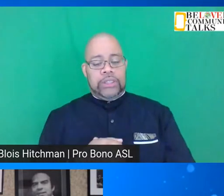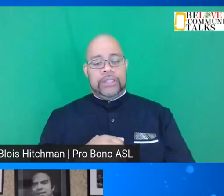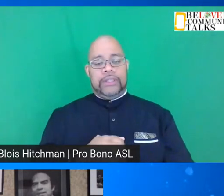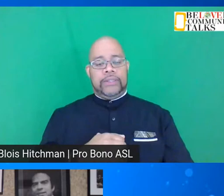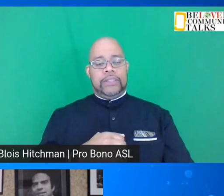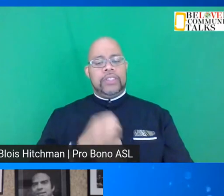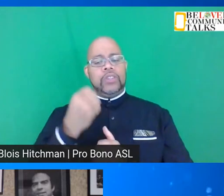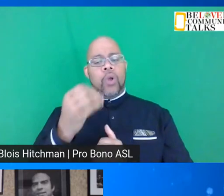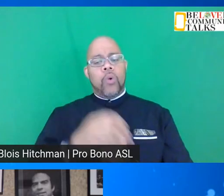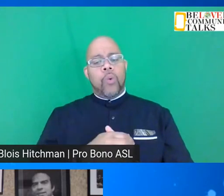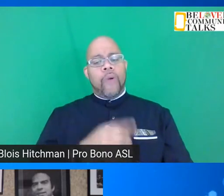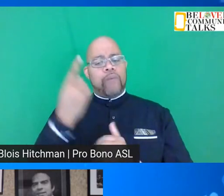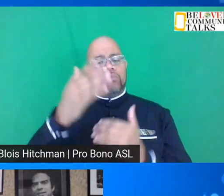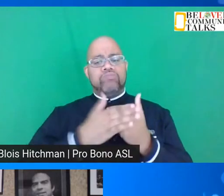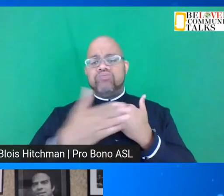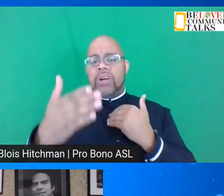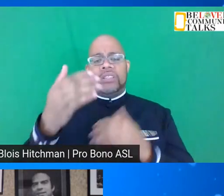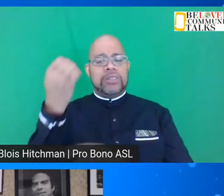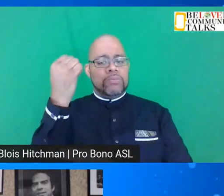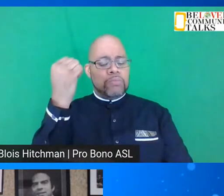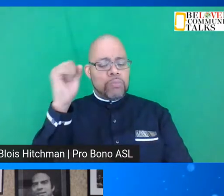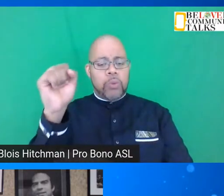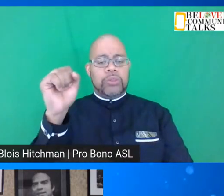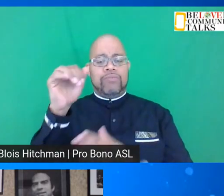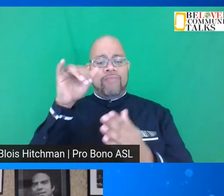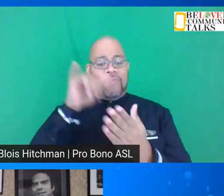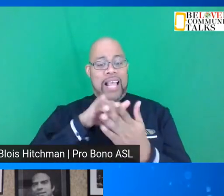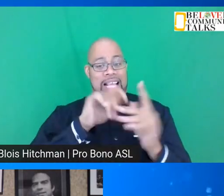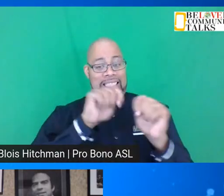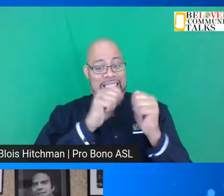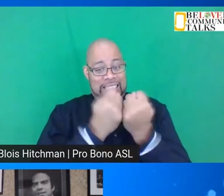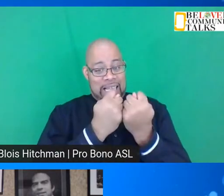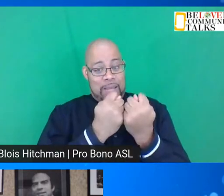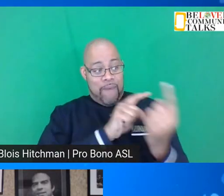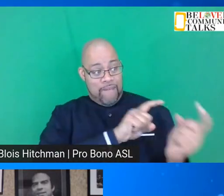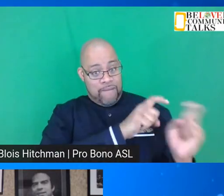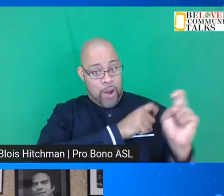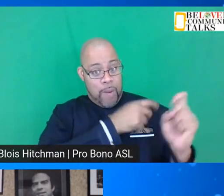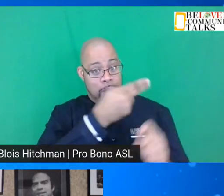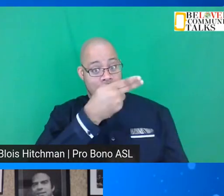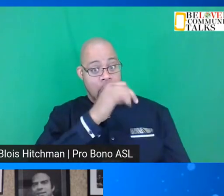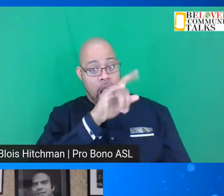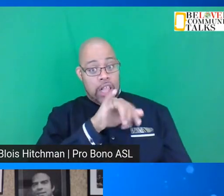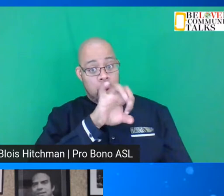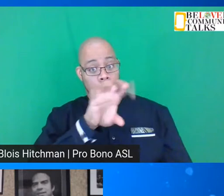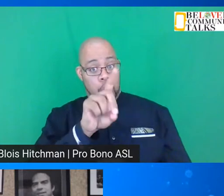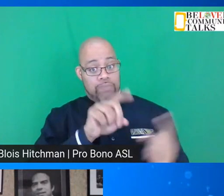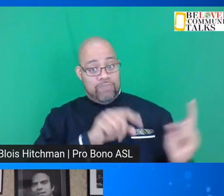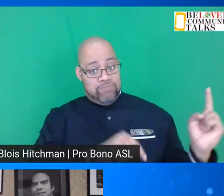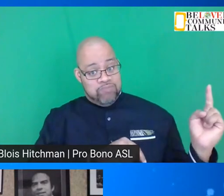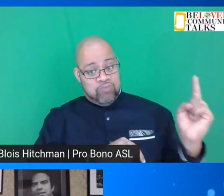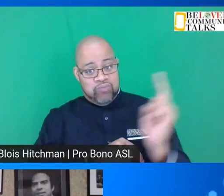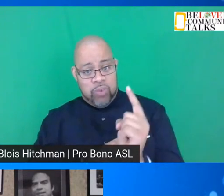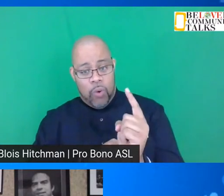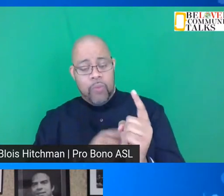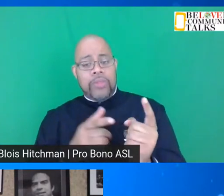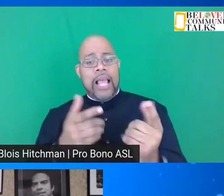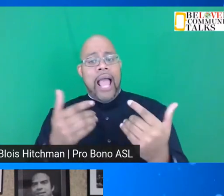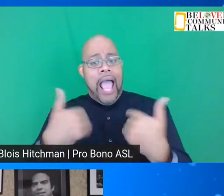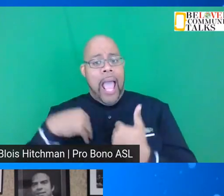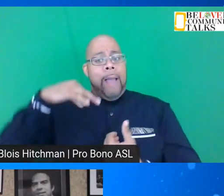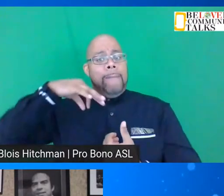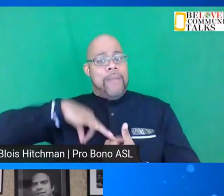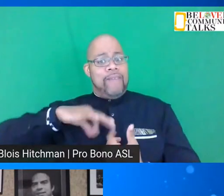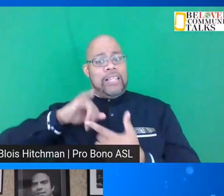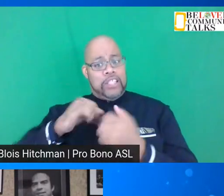And so for the rest of the movement, that team that came from Hollywood held benefits that kept